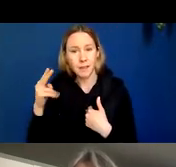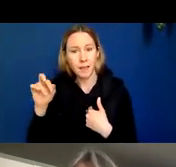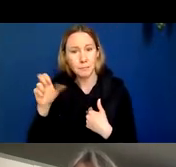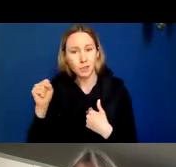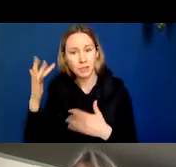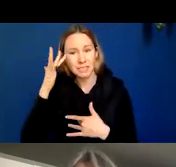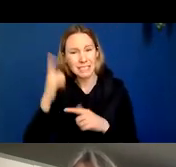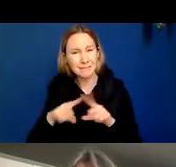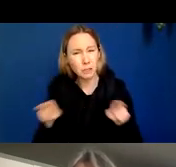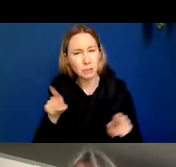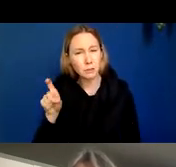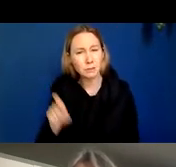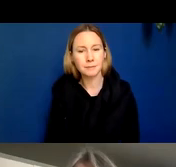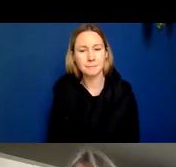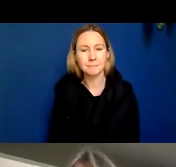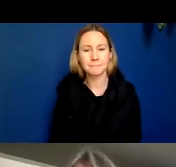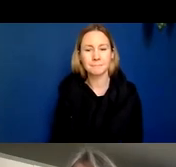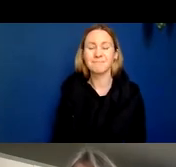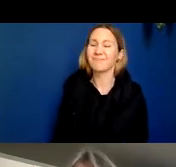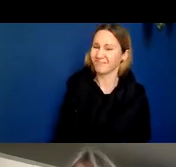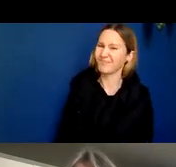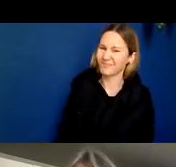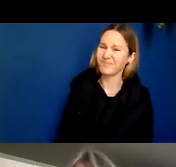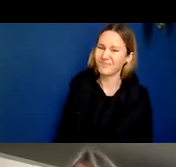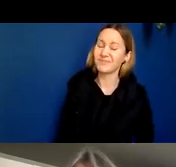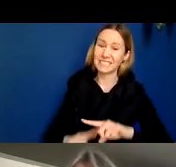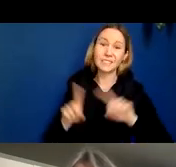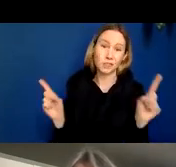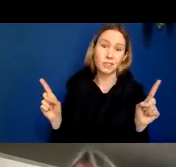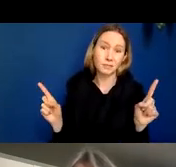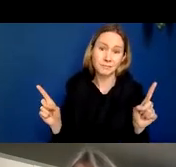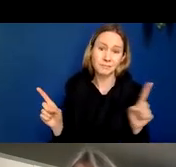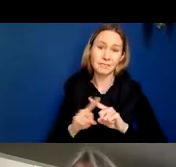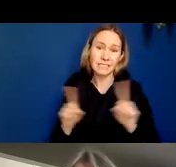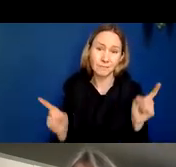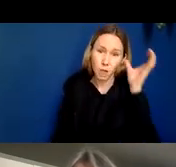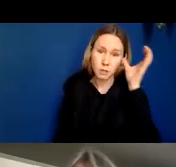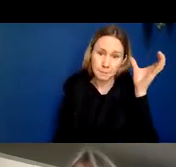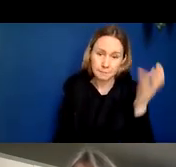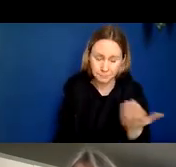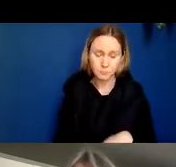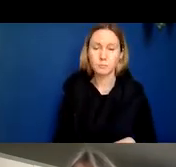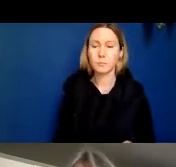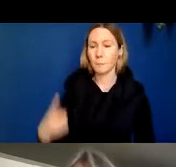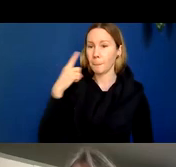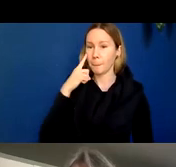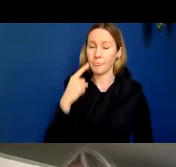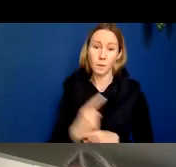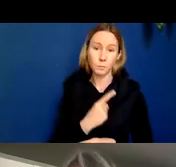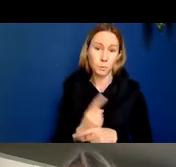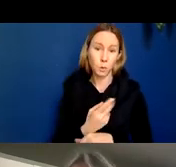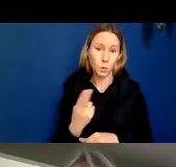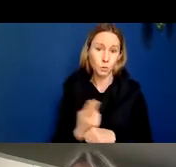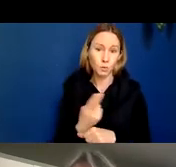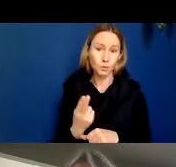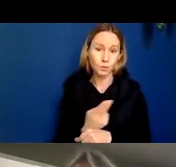disease yes these are these are different concepts so I think the proper use of